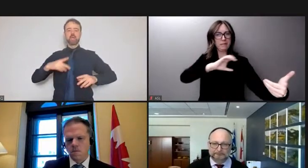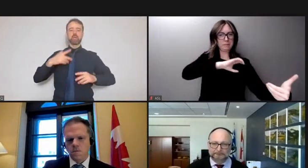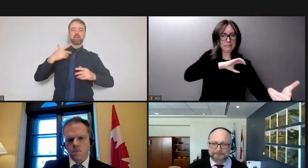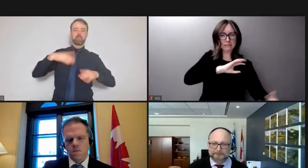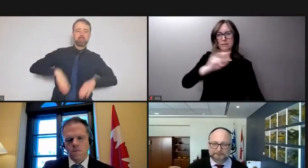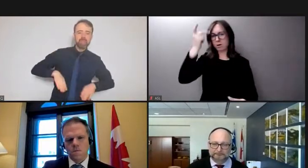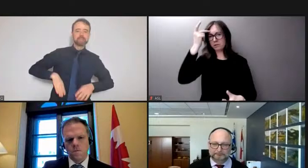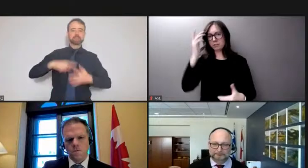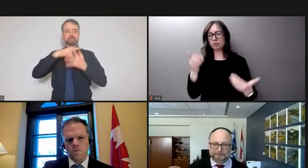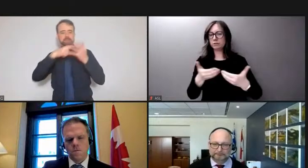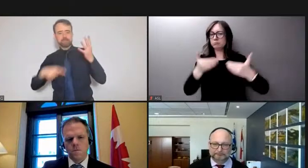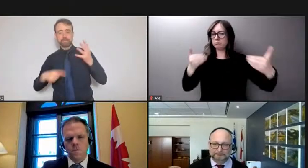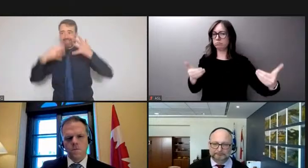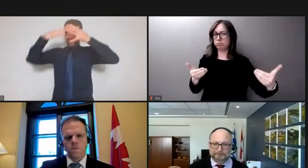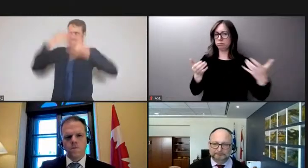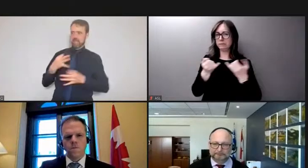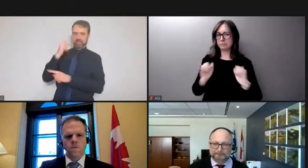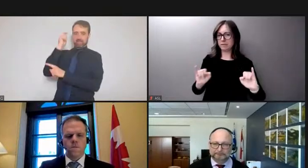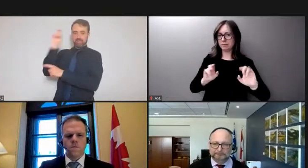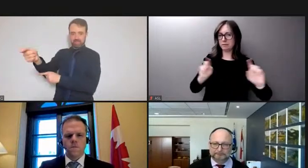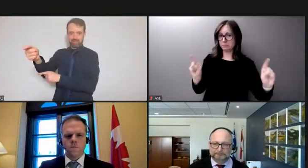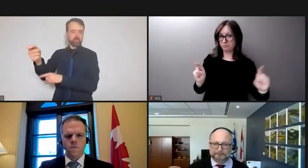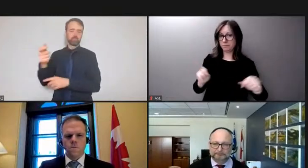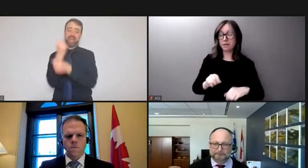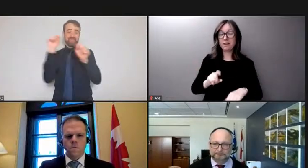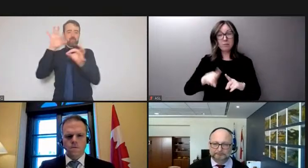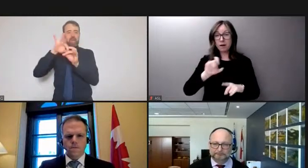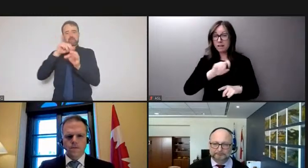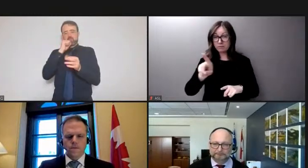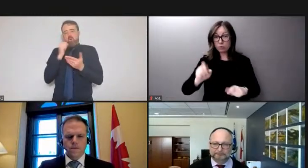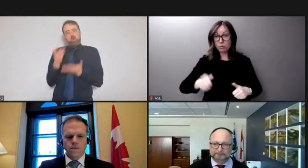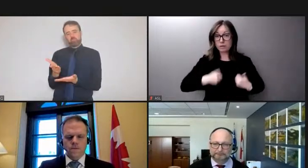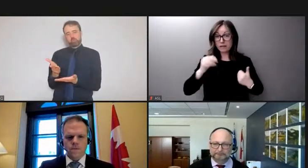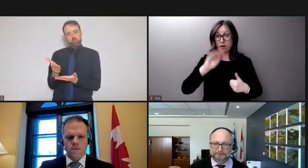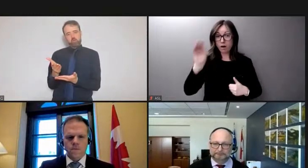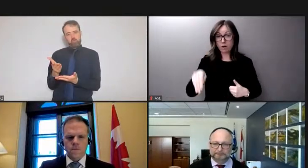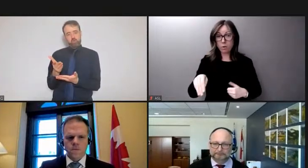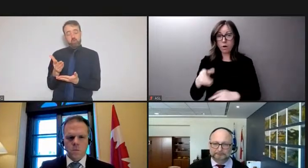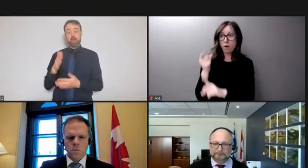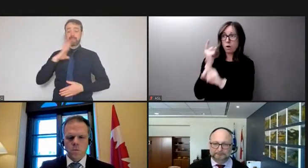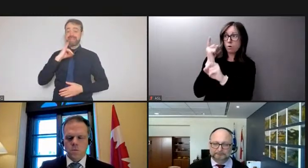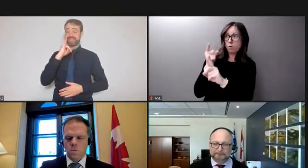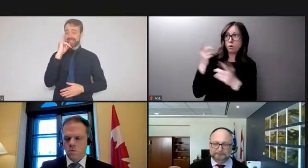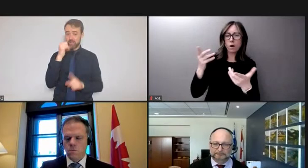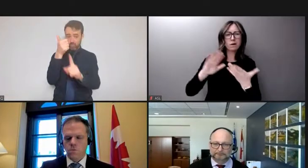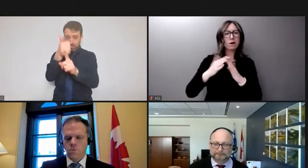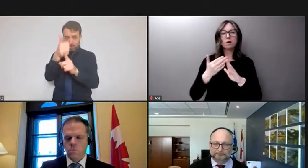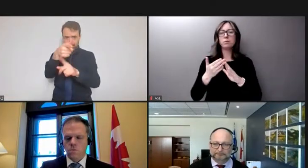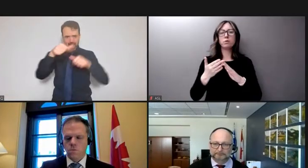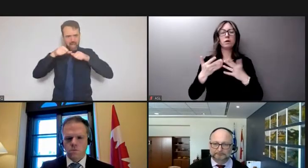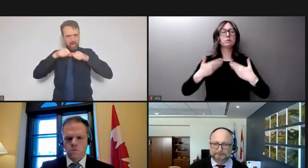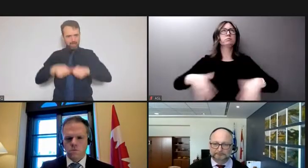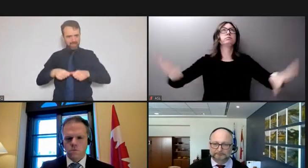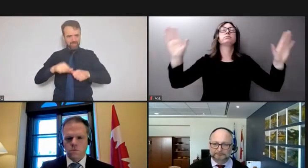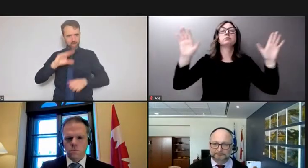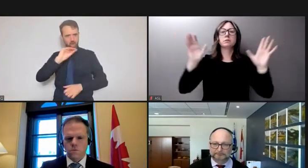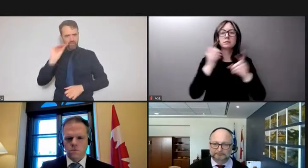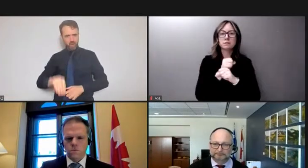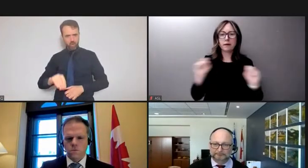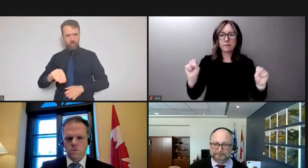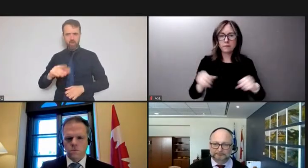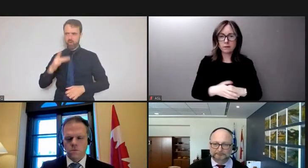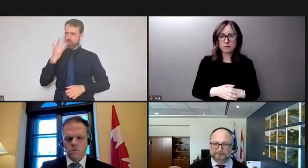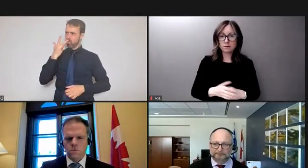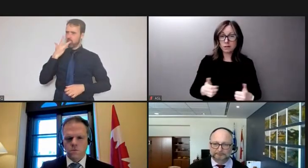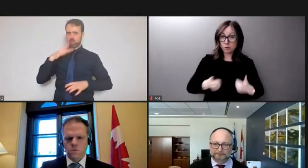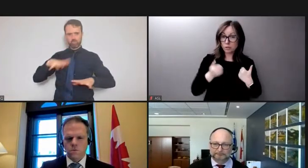if you're a person who lives in Ottawa, you just want your community back. If you live in Windsor, you just want to be able